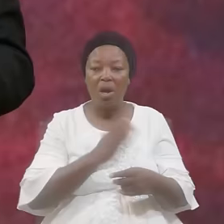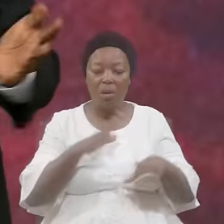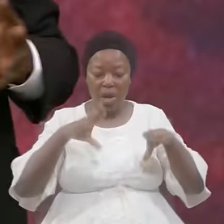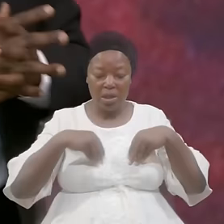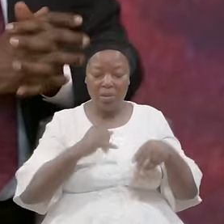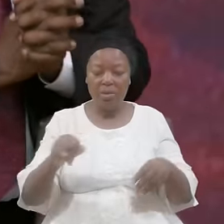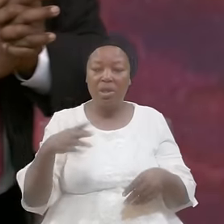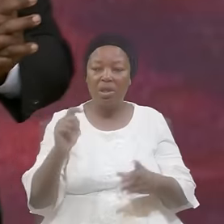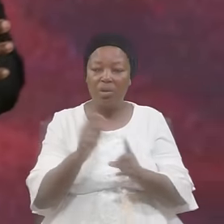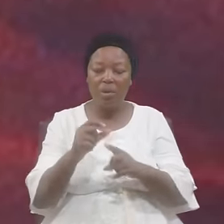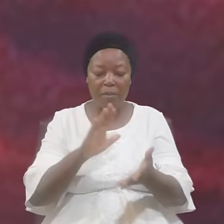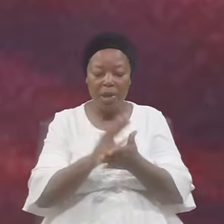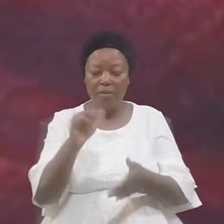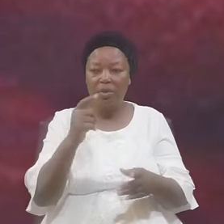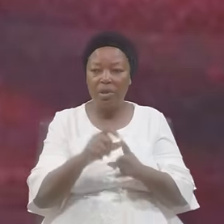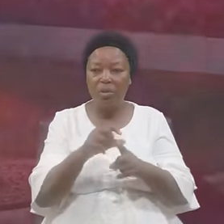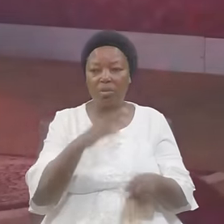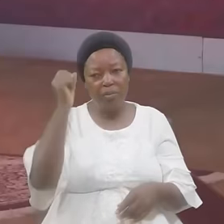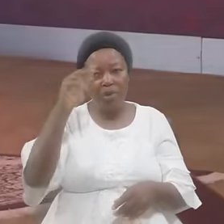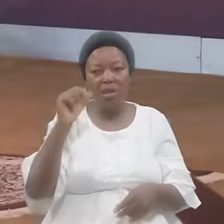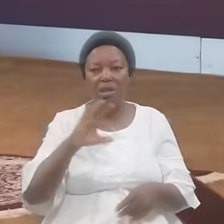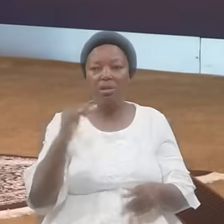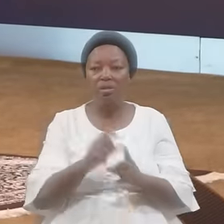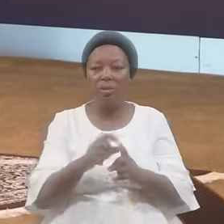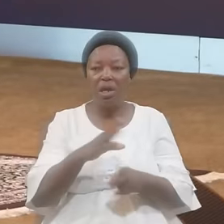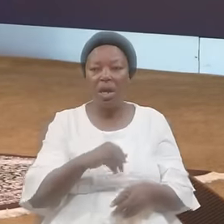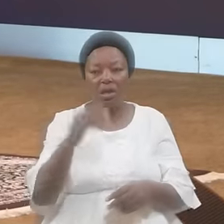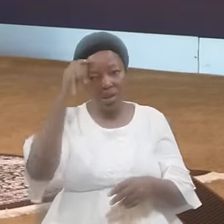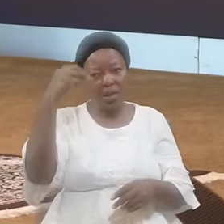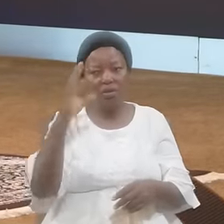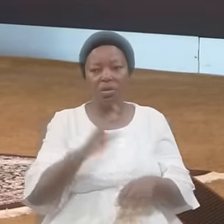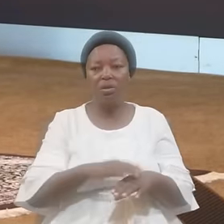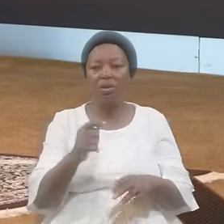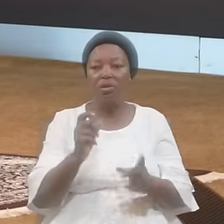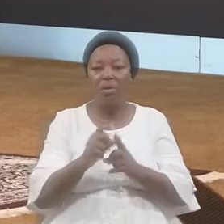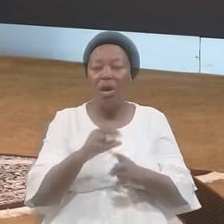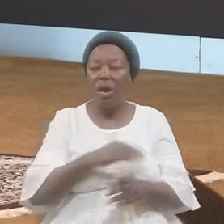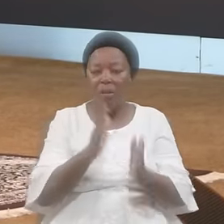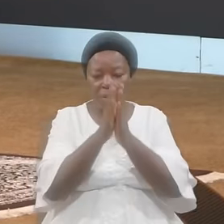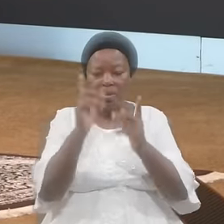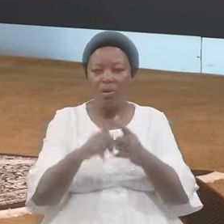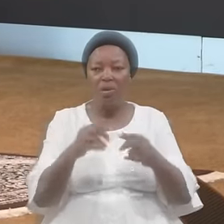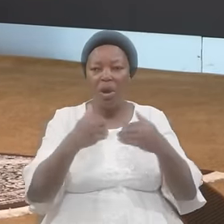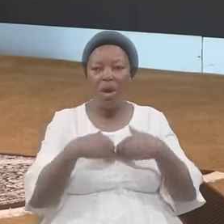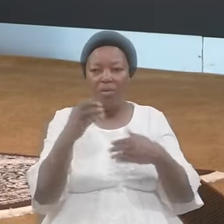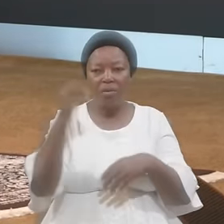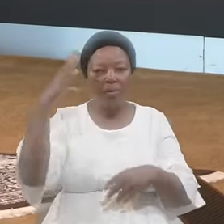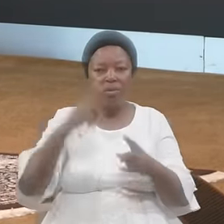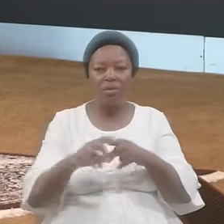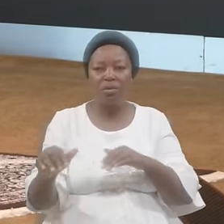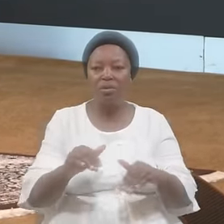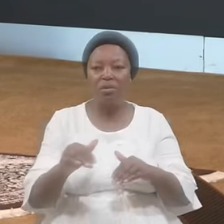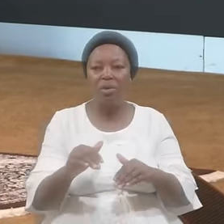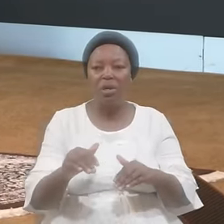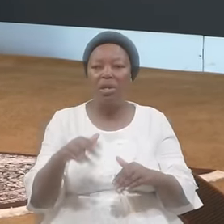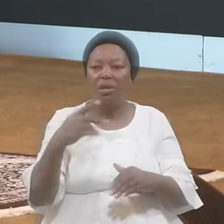word Believing the word Understanding the word Meditating on the word And praying to have grace Is to do The